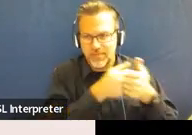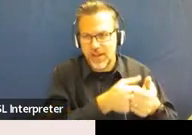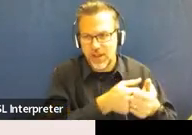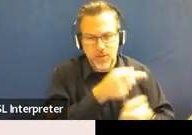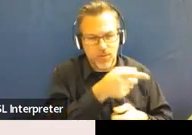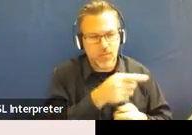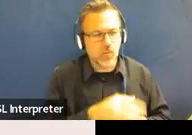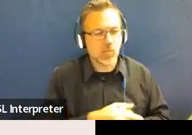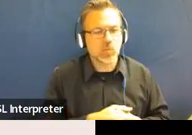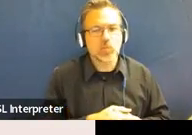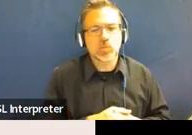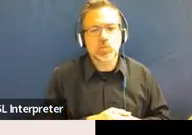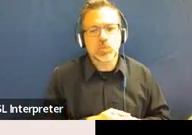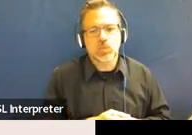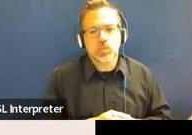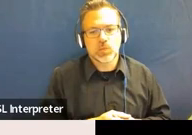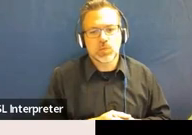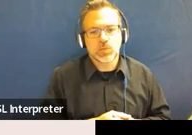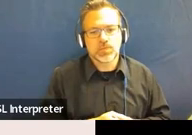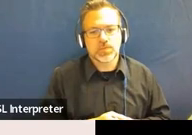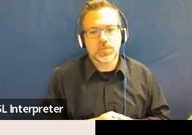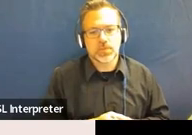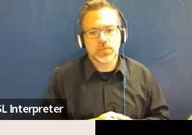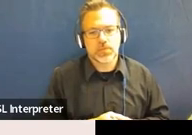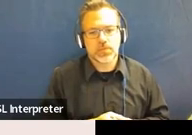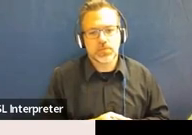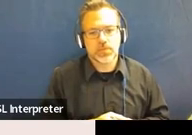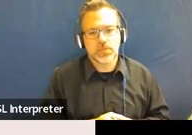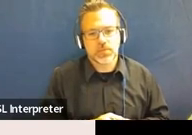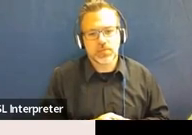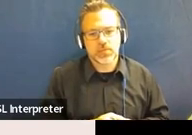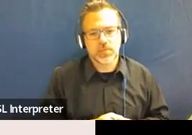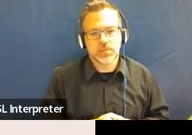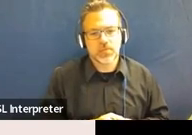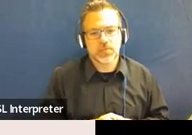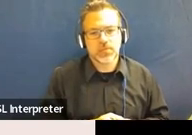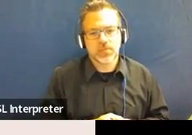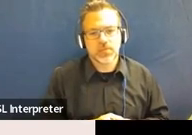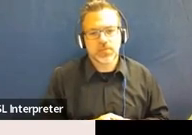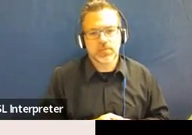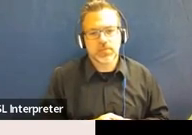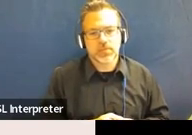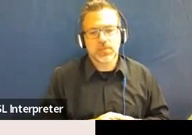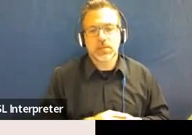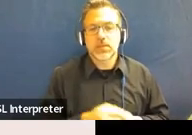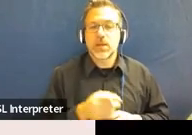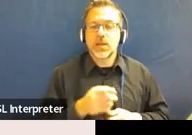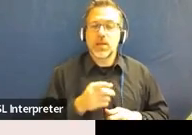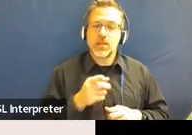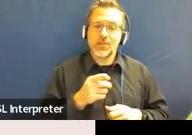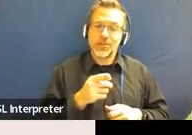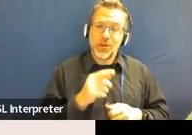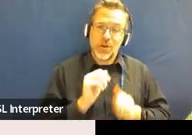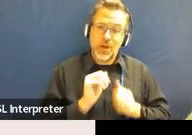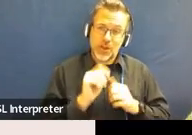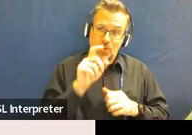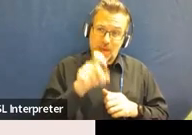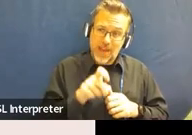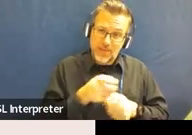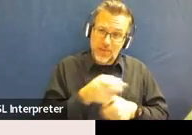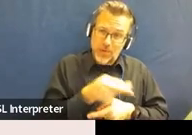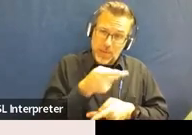this, were I still teaching and were I in the position of having to manage this,